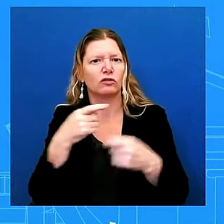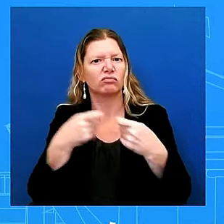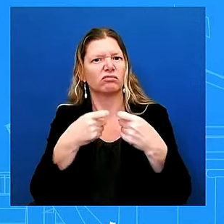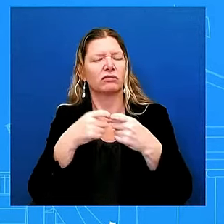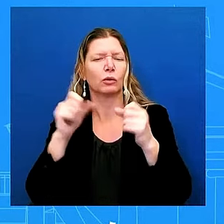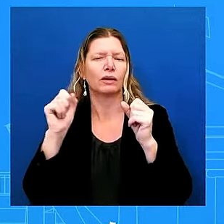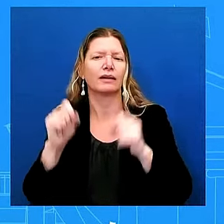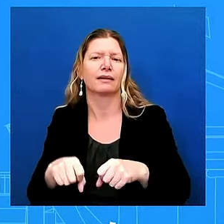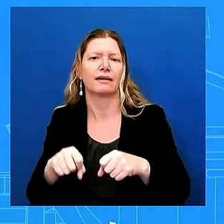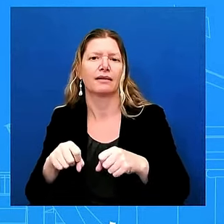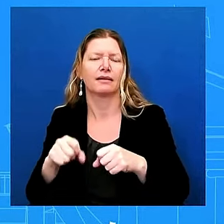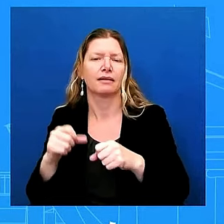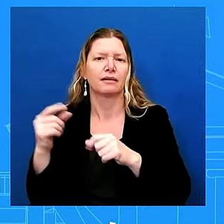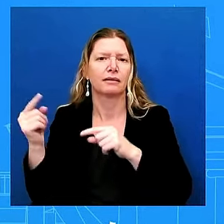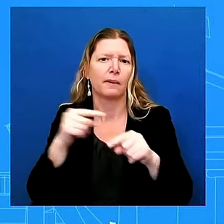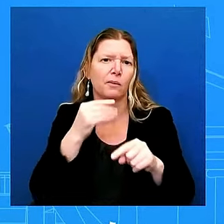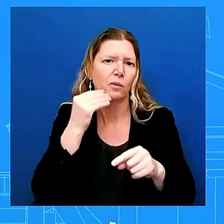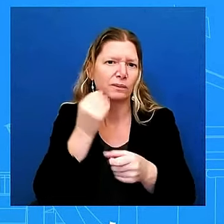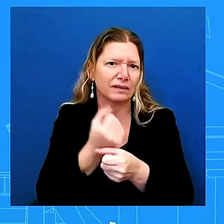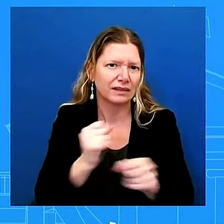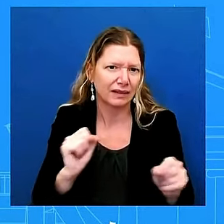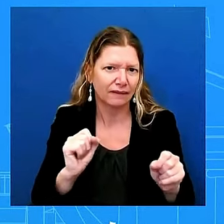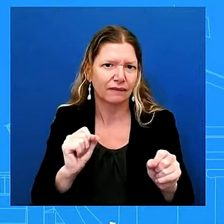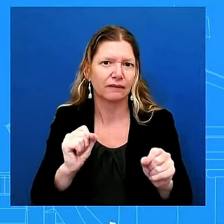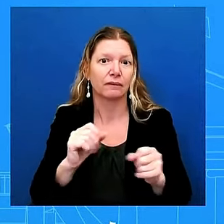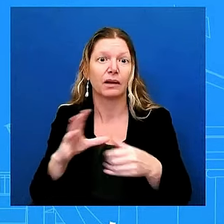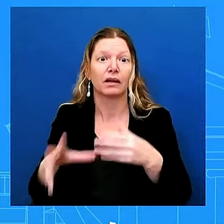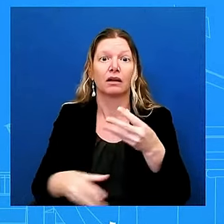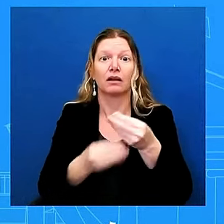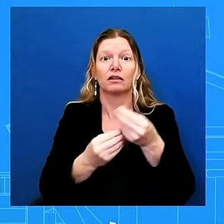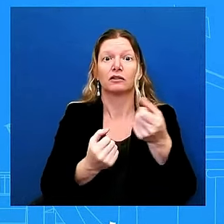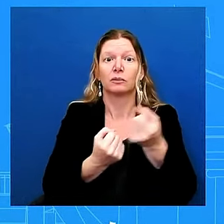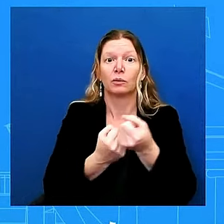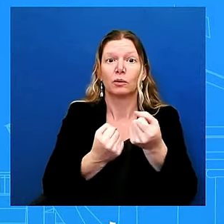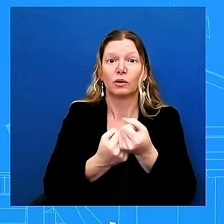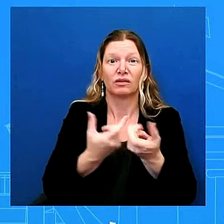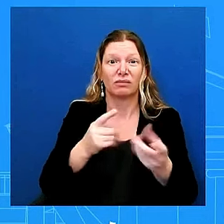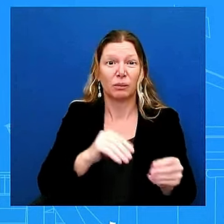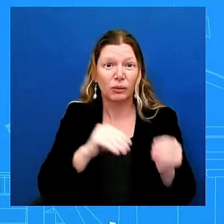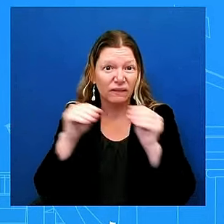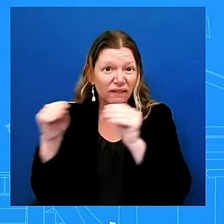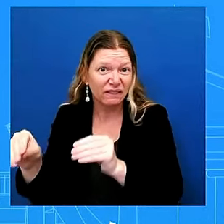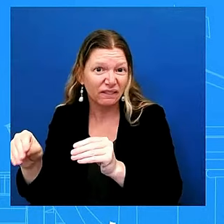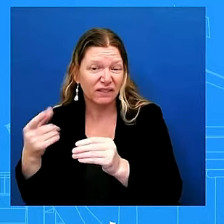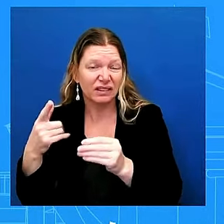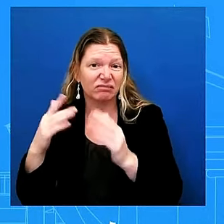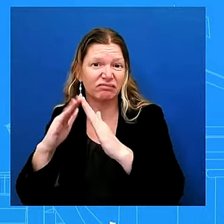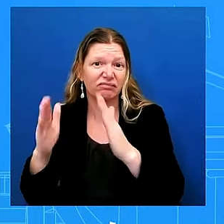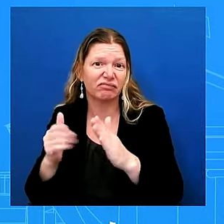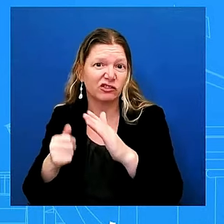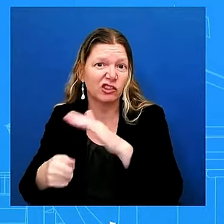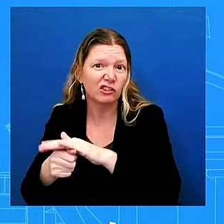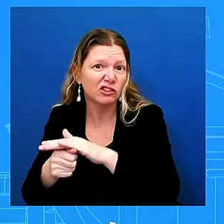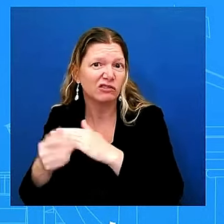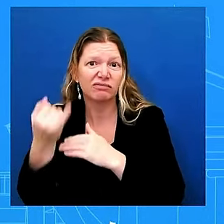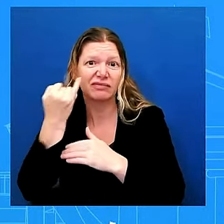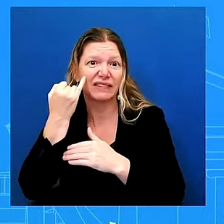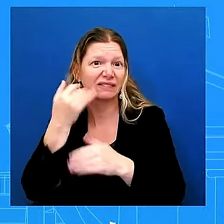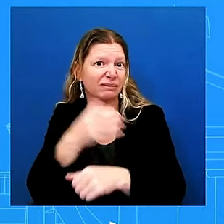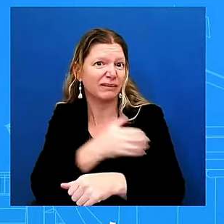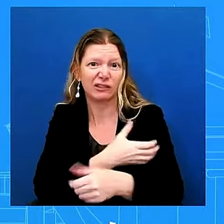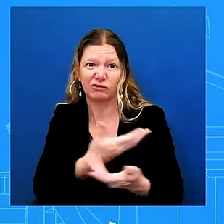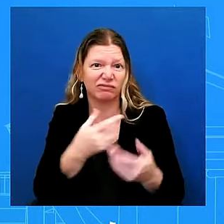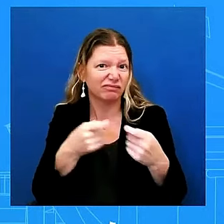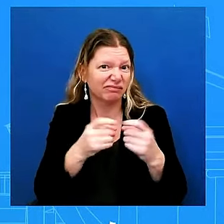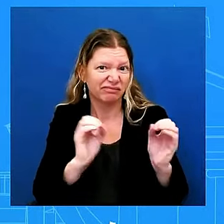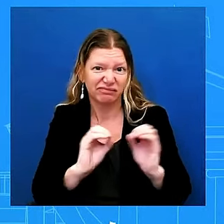going to come on for some time where they live the u.s department of agriculture's farm service agency a very important player in this